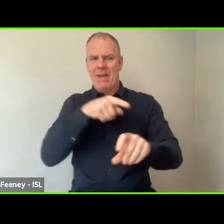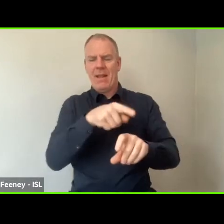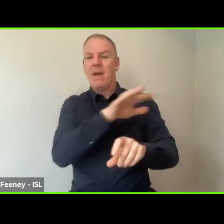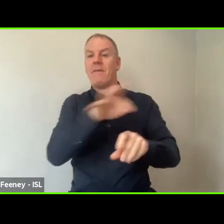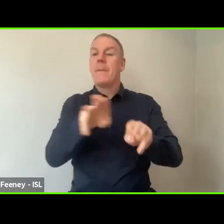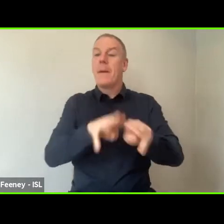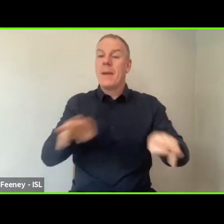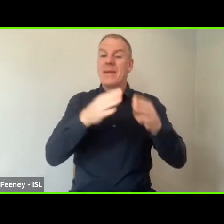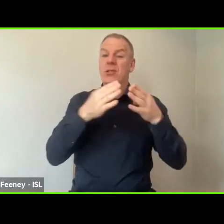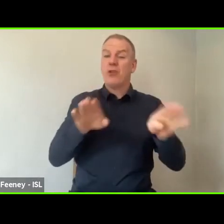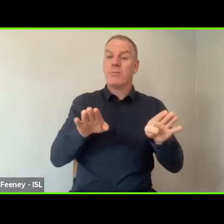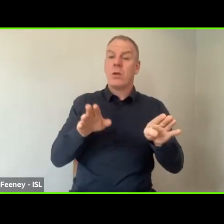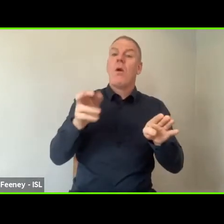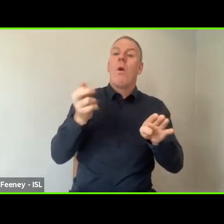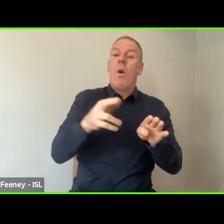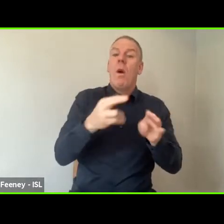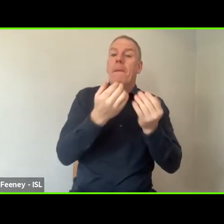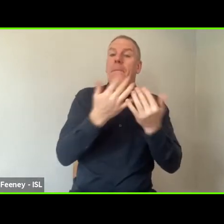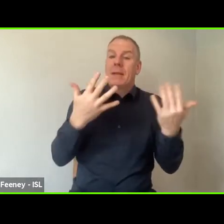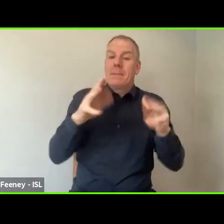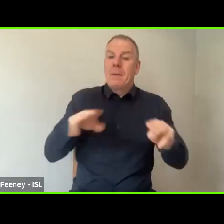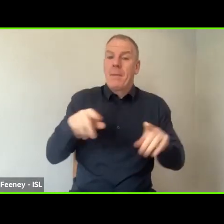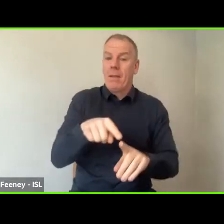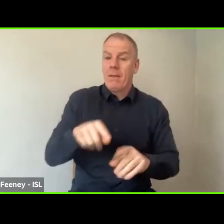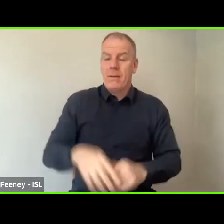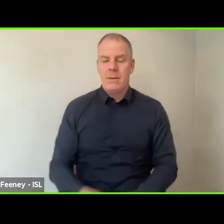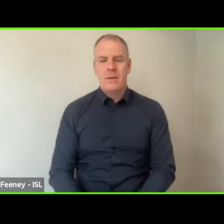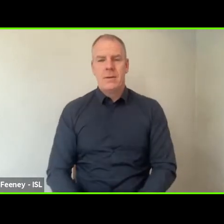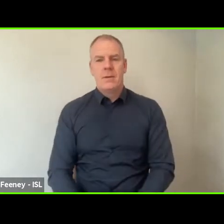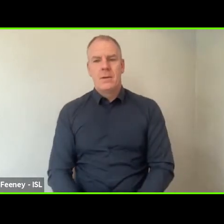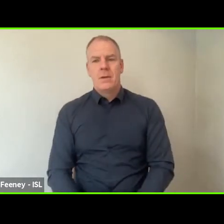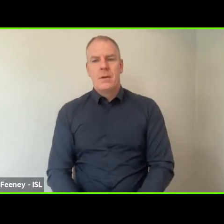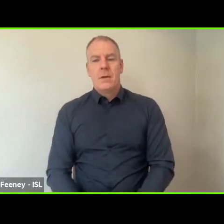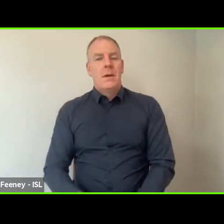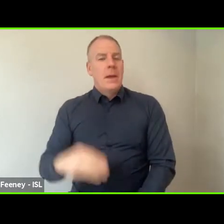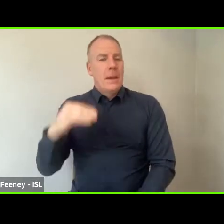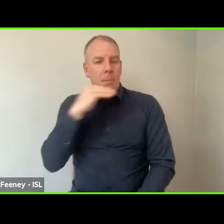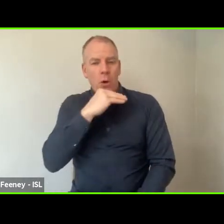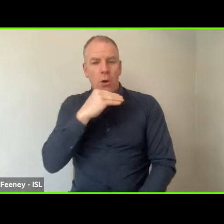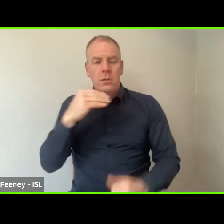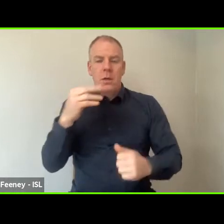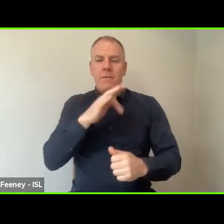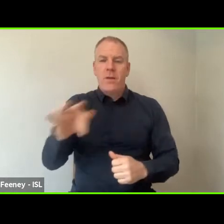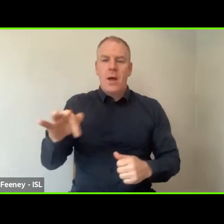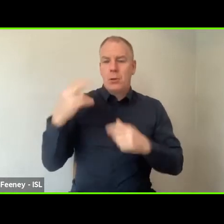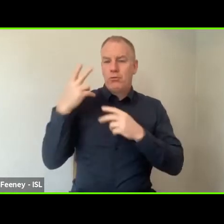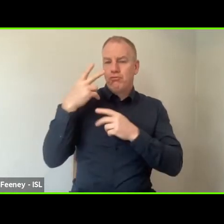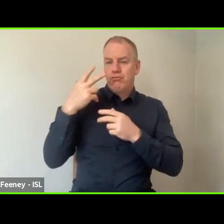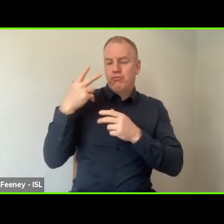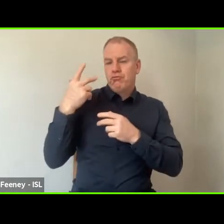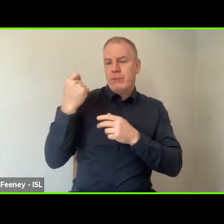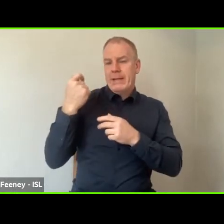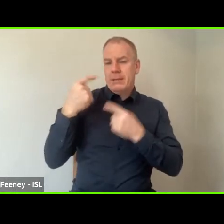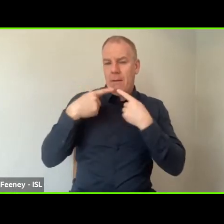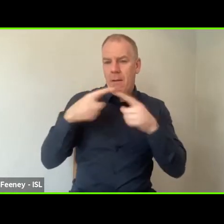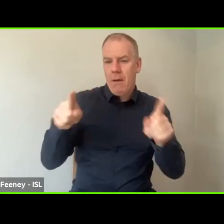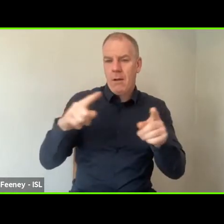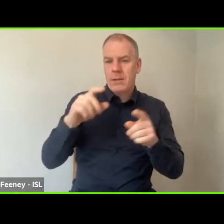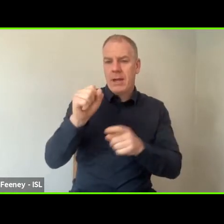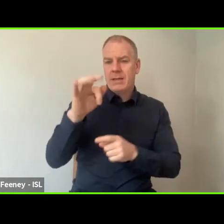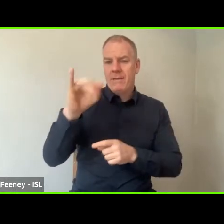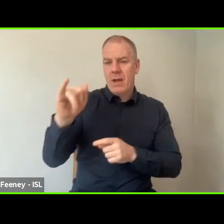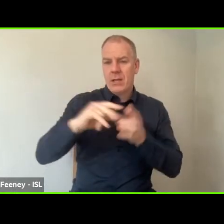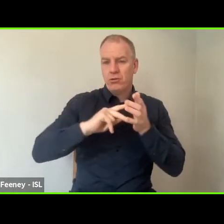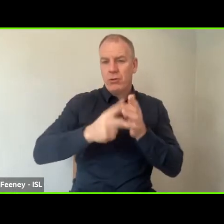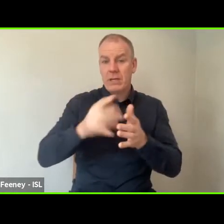public or publics. This is key to the recently launched SFI strategy, our